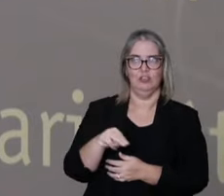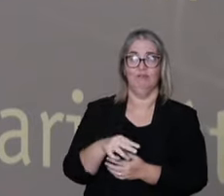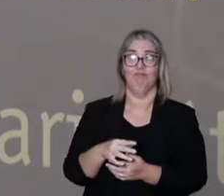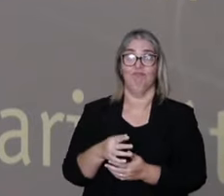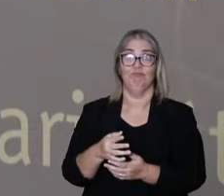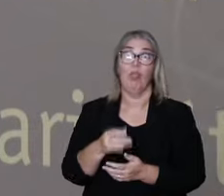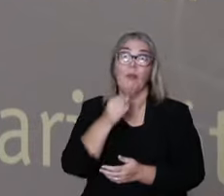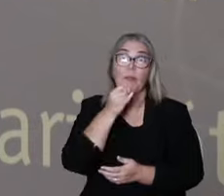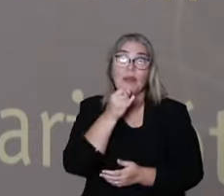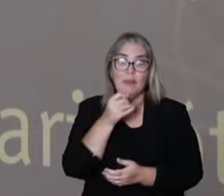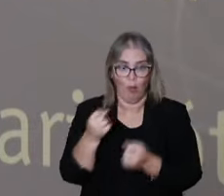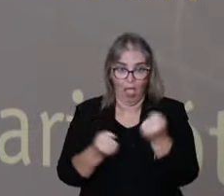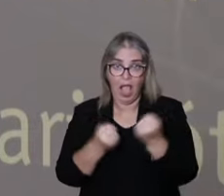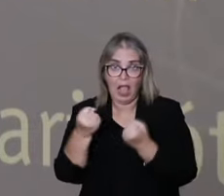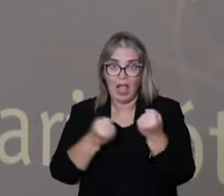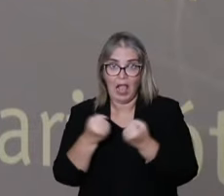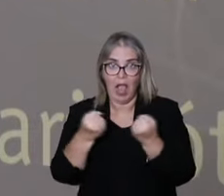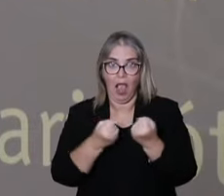-protectivity,